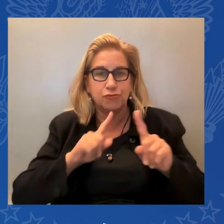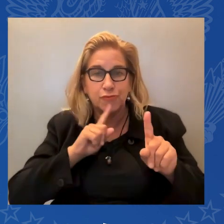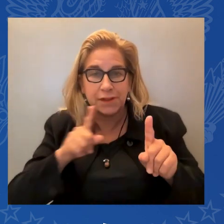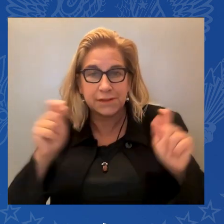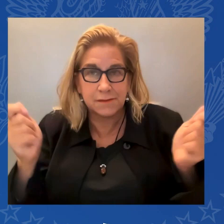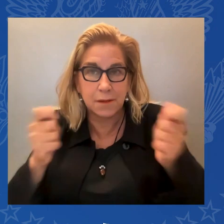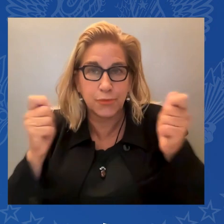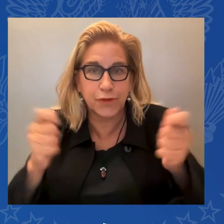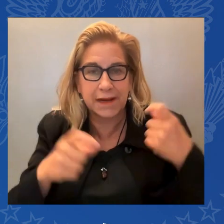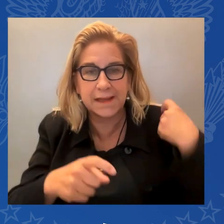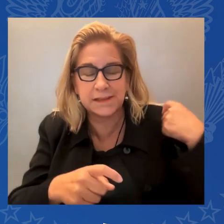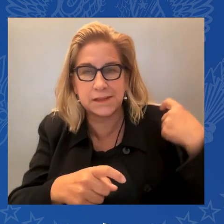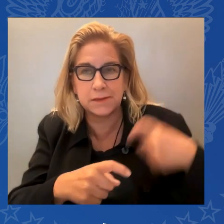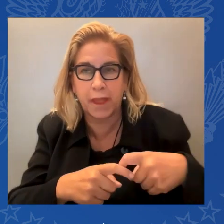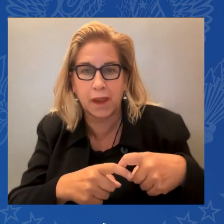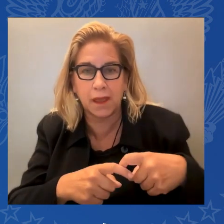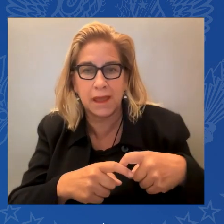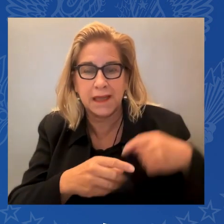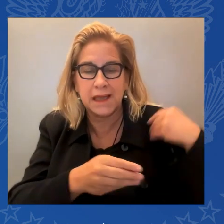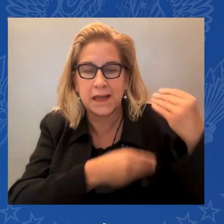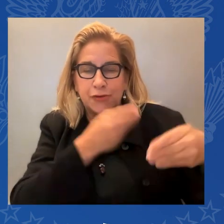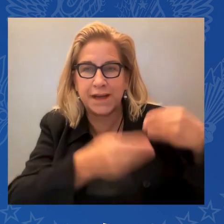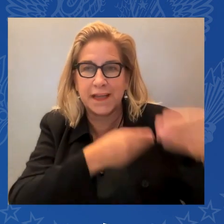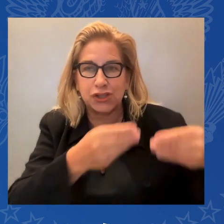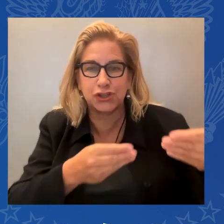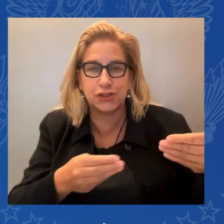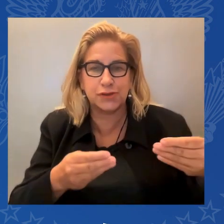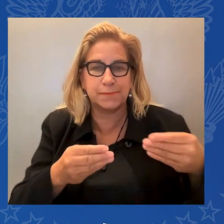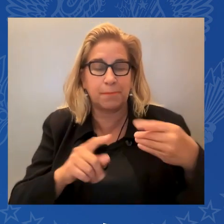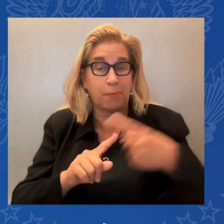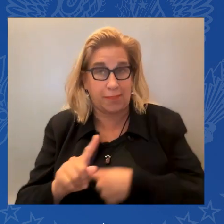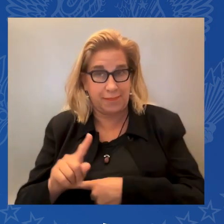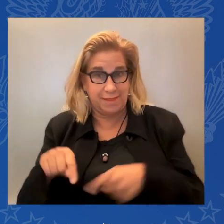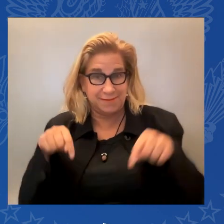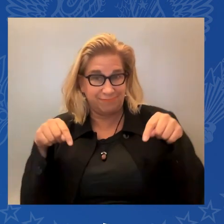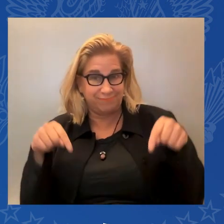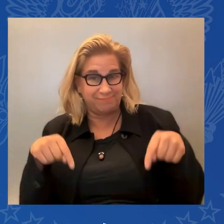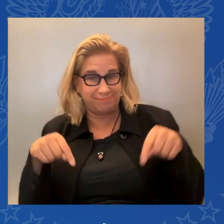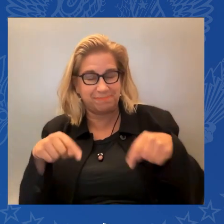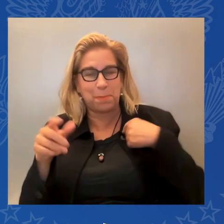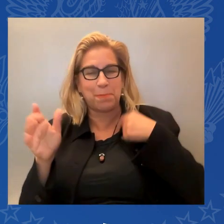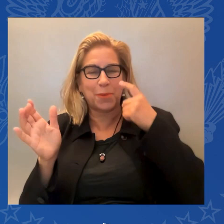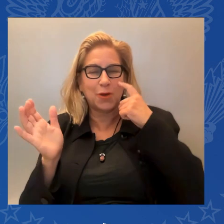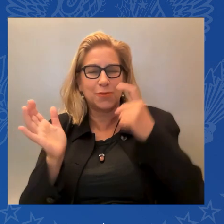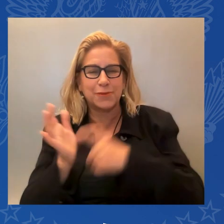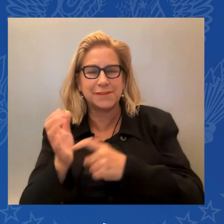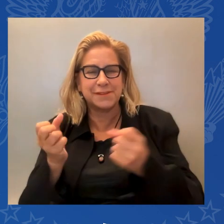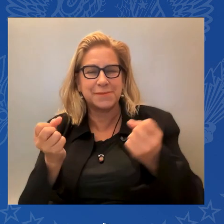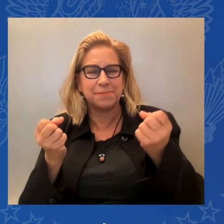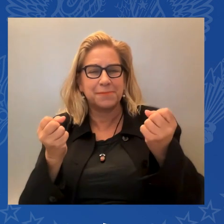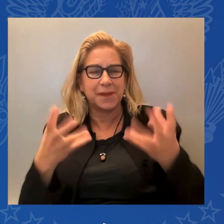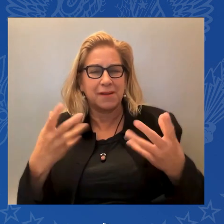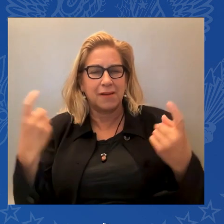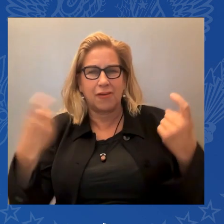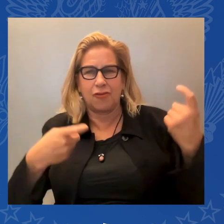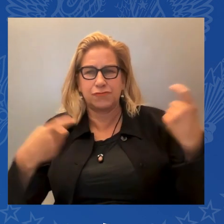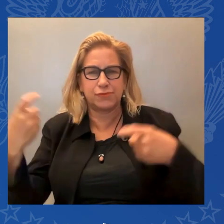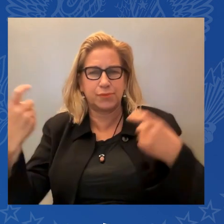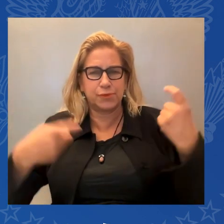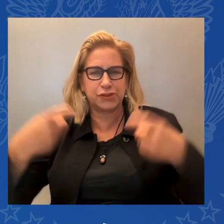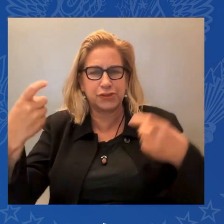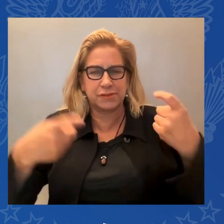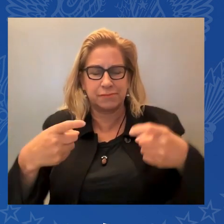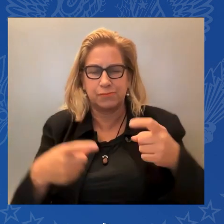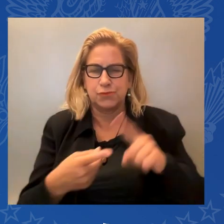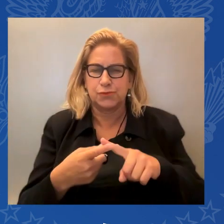the many contributions Hispanics have made and continue to make for our great nation. We also acknowledge